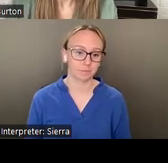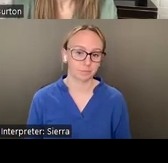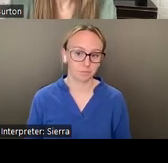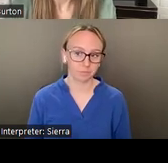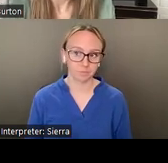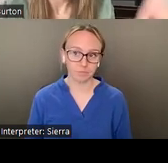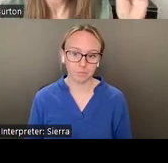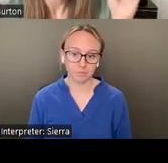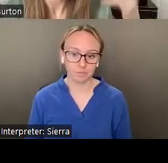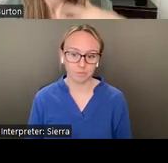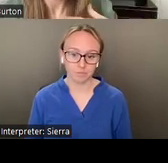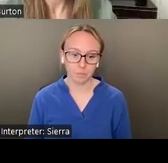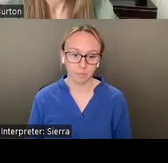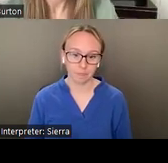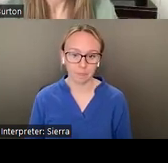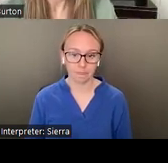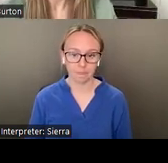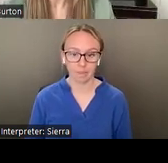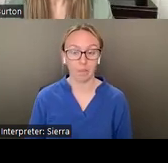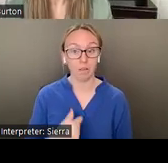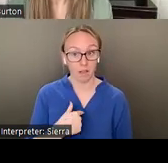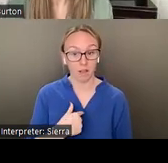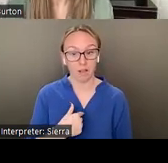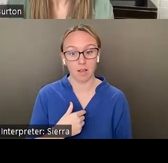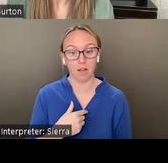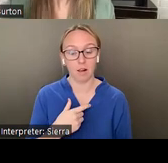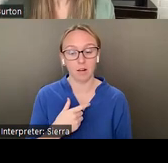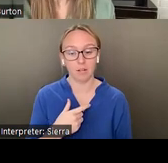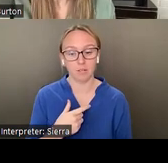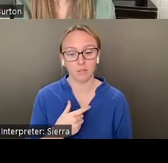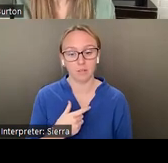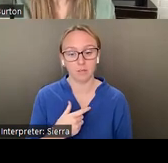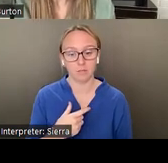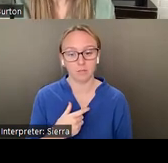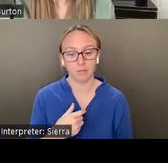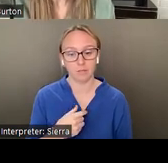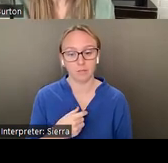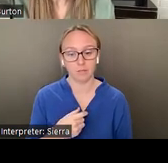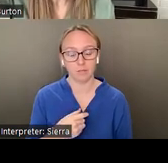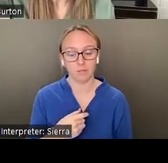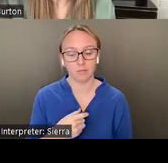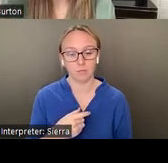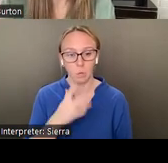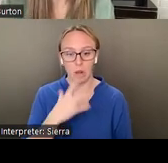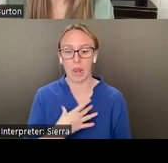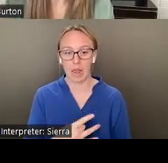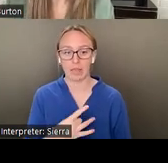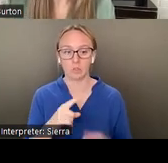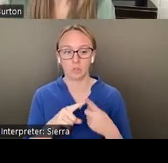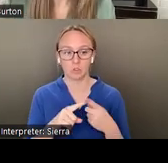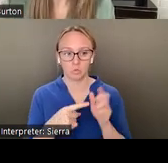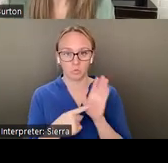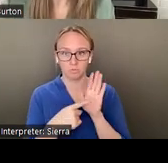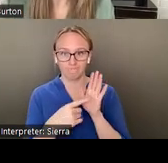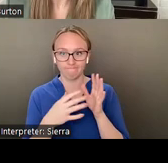I would like for myself to draw attention to the object on the ground in front